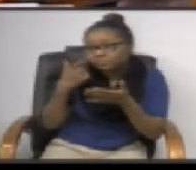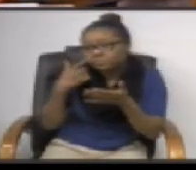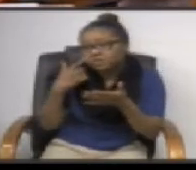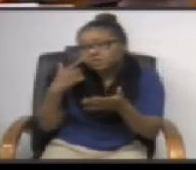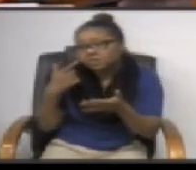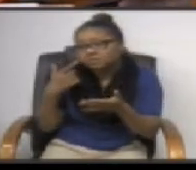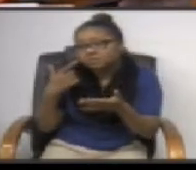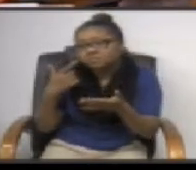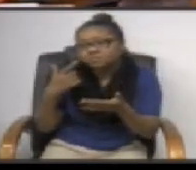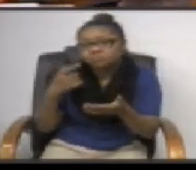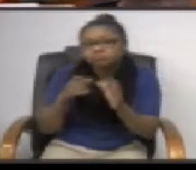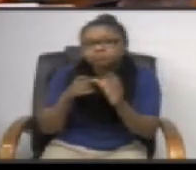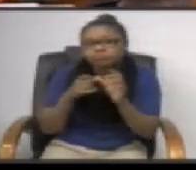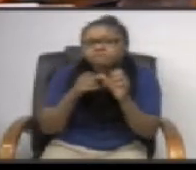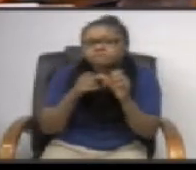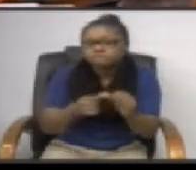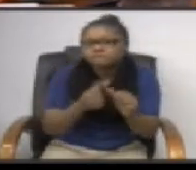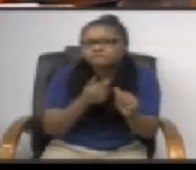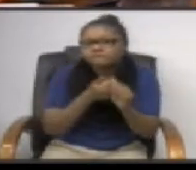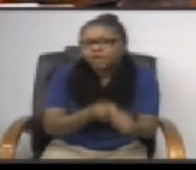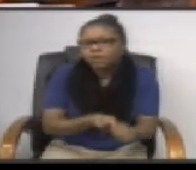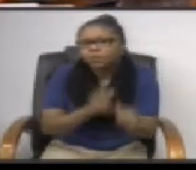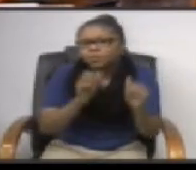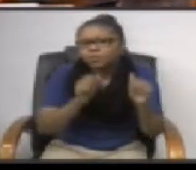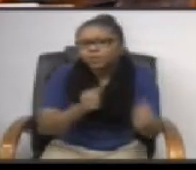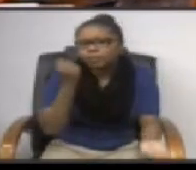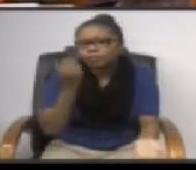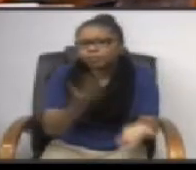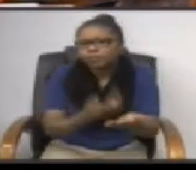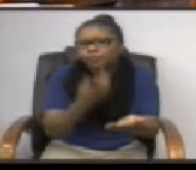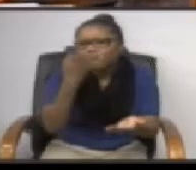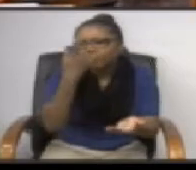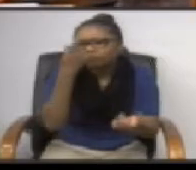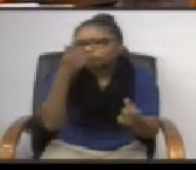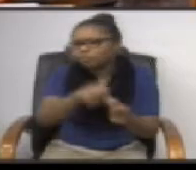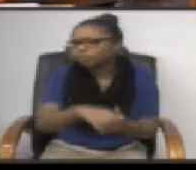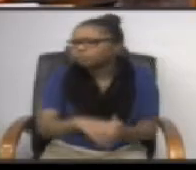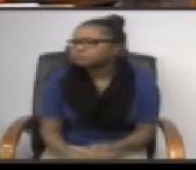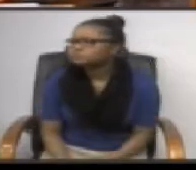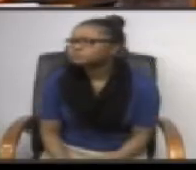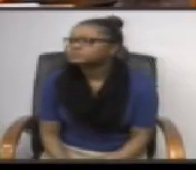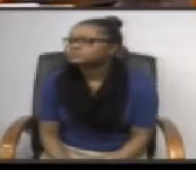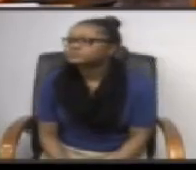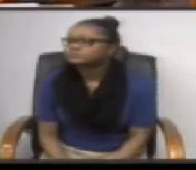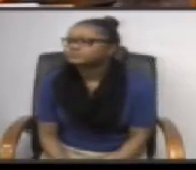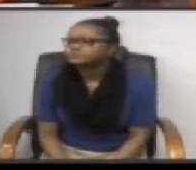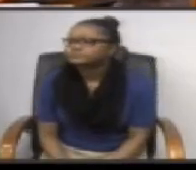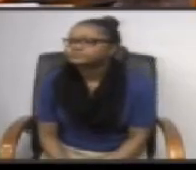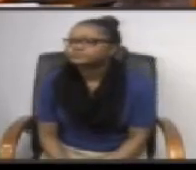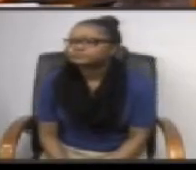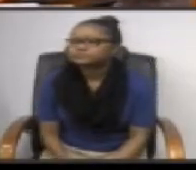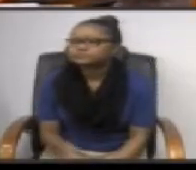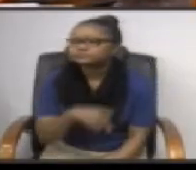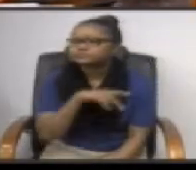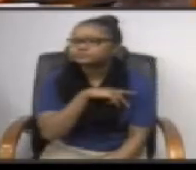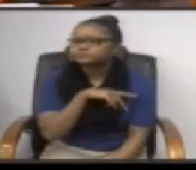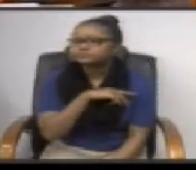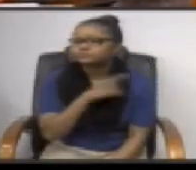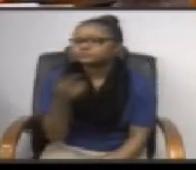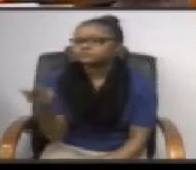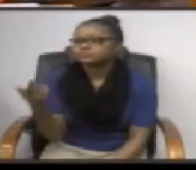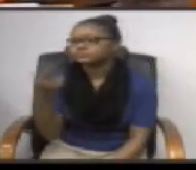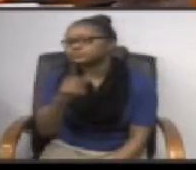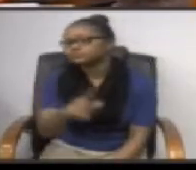verifiable reasons at this particular point why we oppose it mr putins also